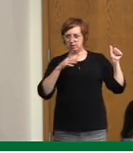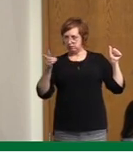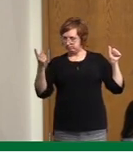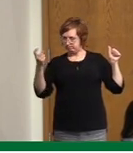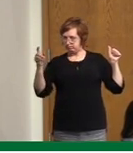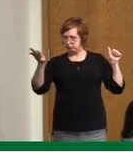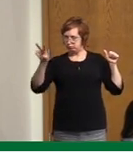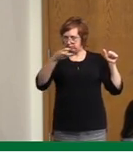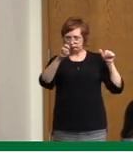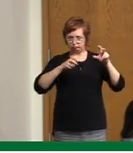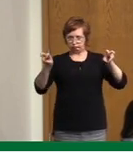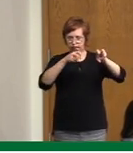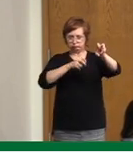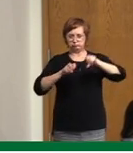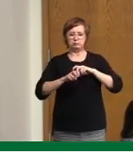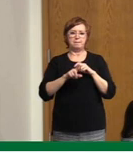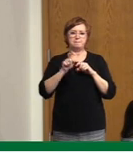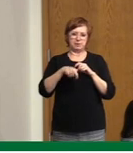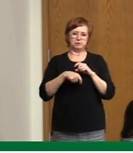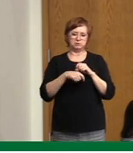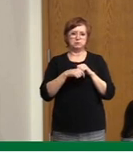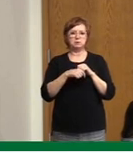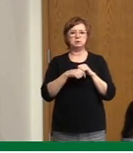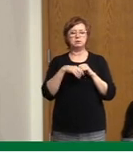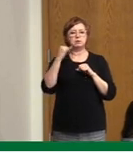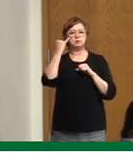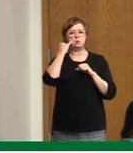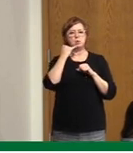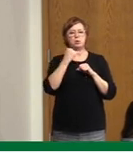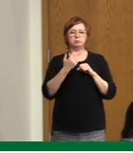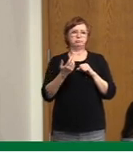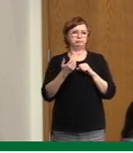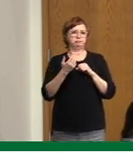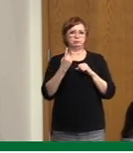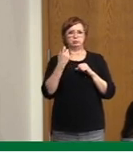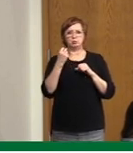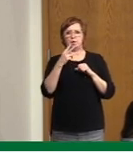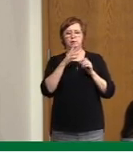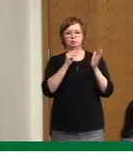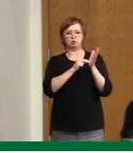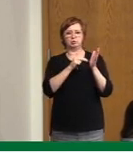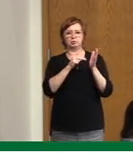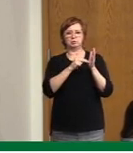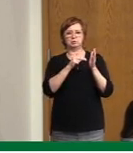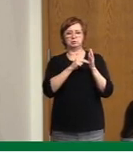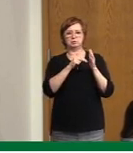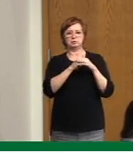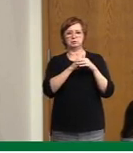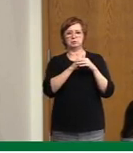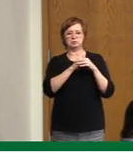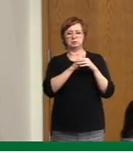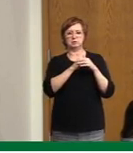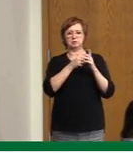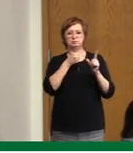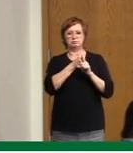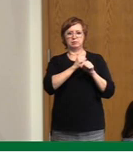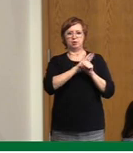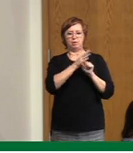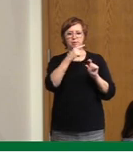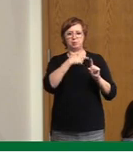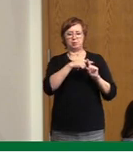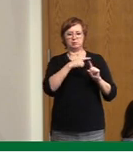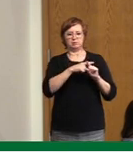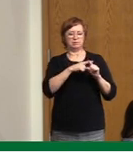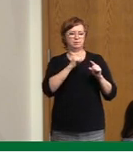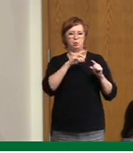If we have a dozen nurses that go down in a town of 20,000, that's fairly